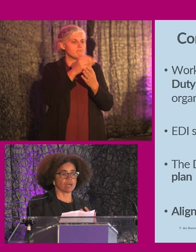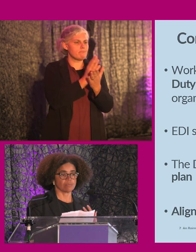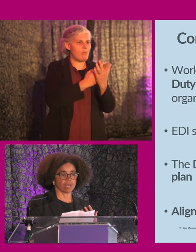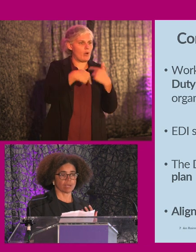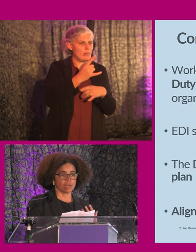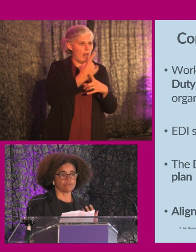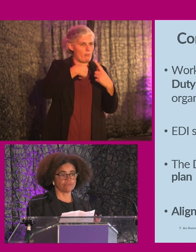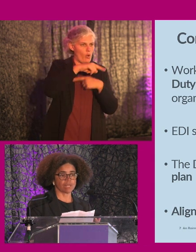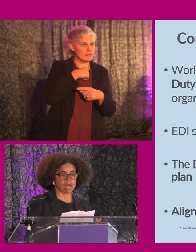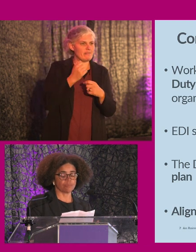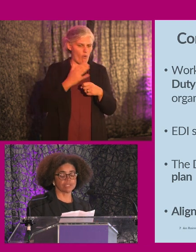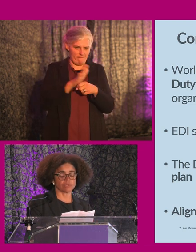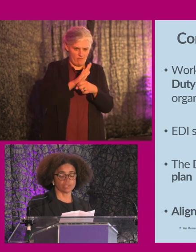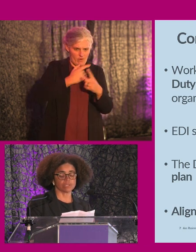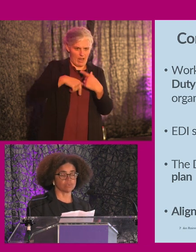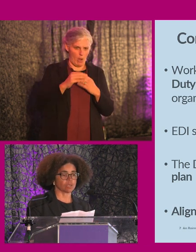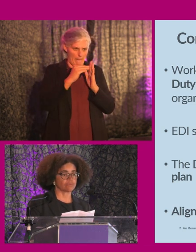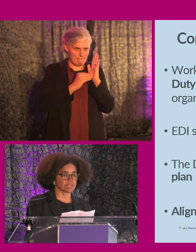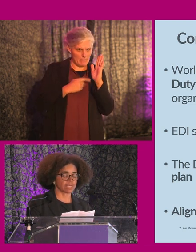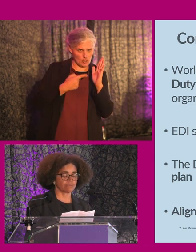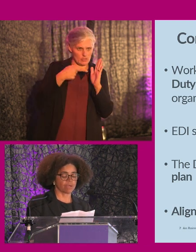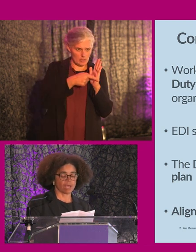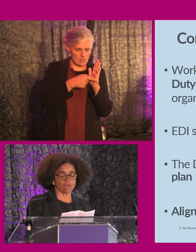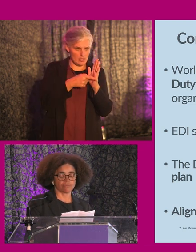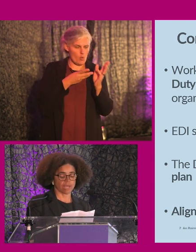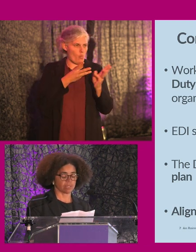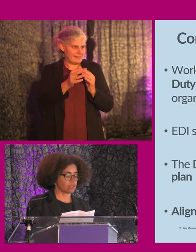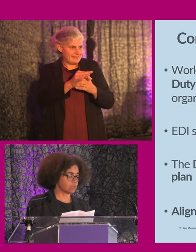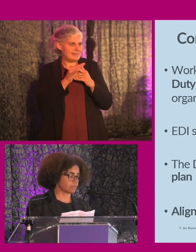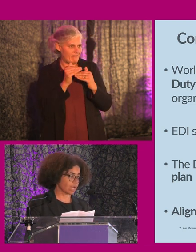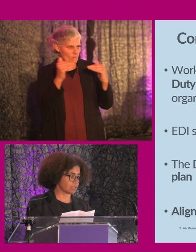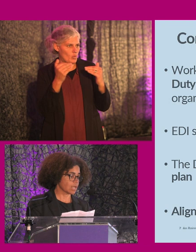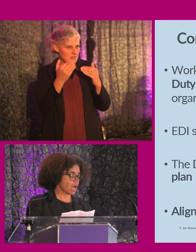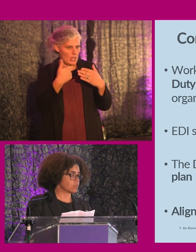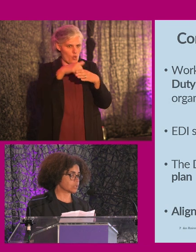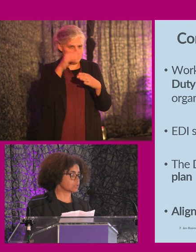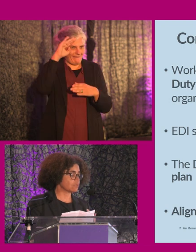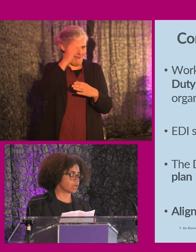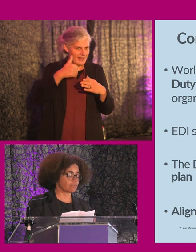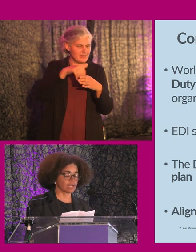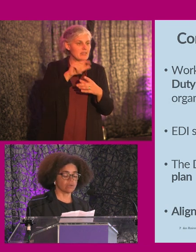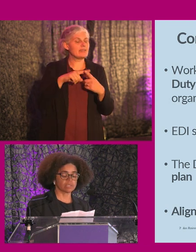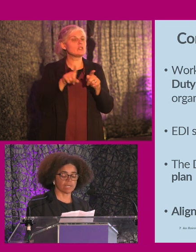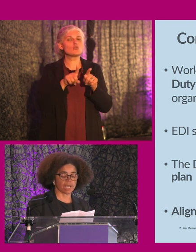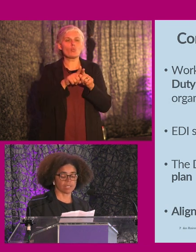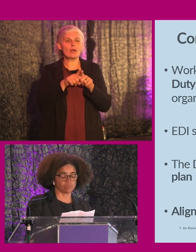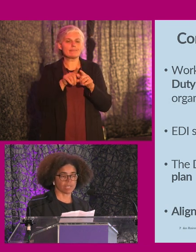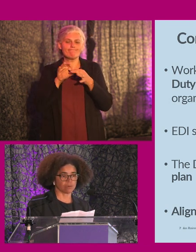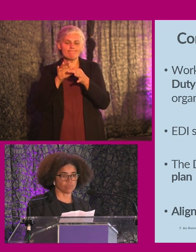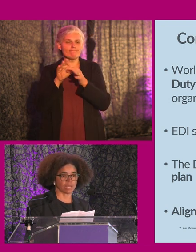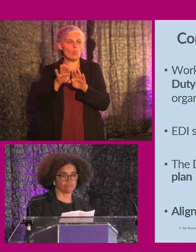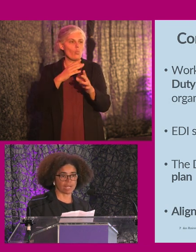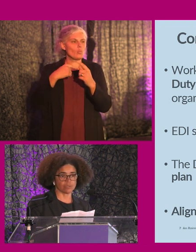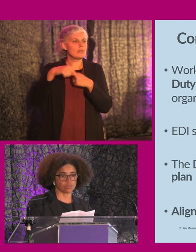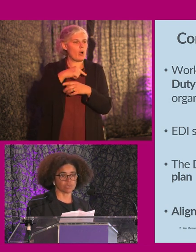fulfill our mission, which is to work for a safe, fair and inclusive island. And was also very, very closely aligned with